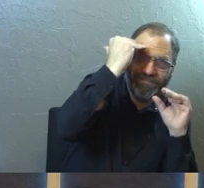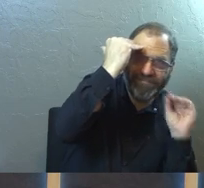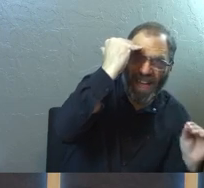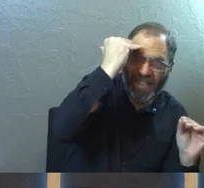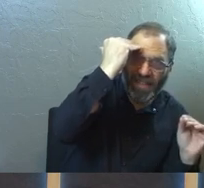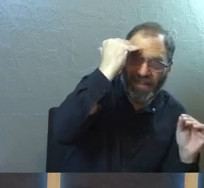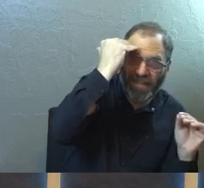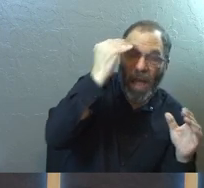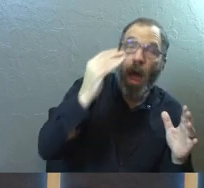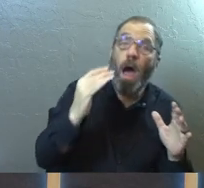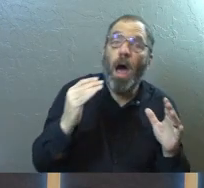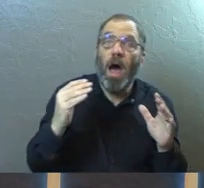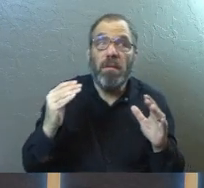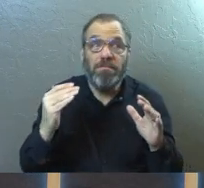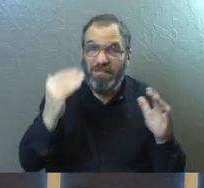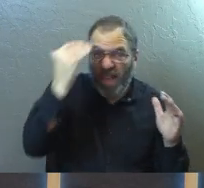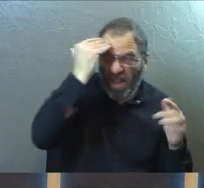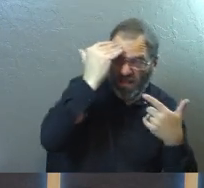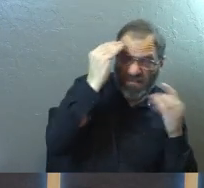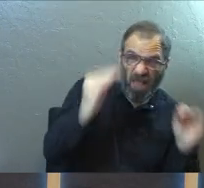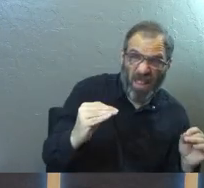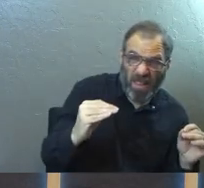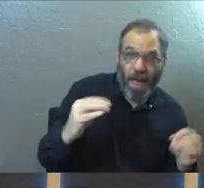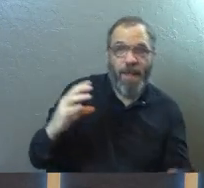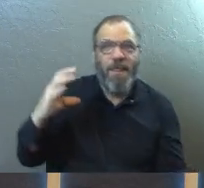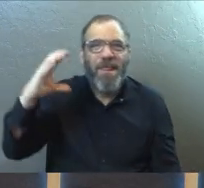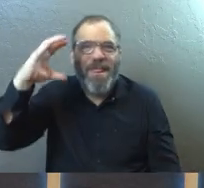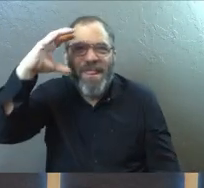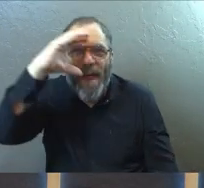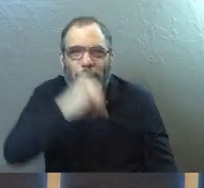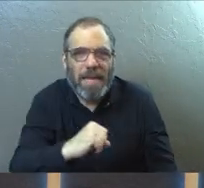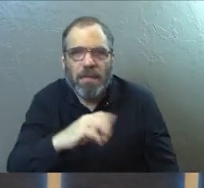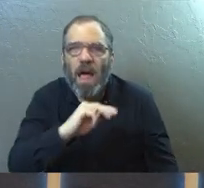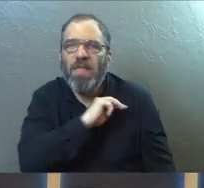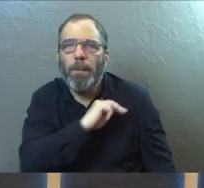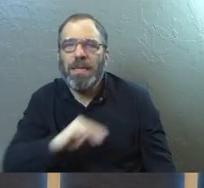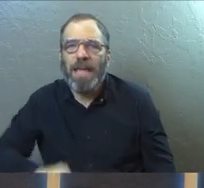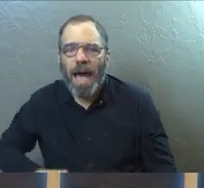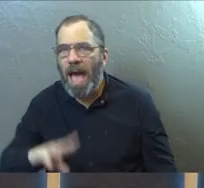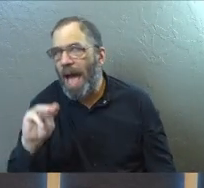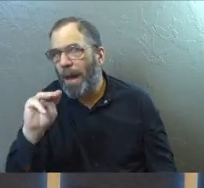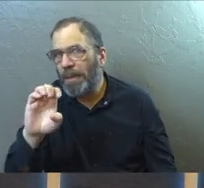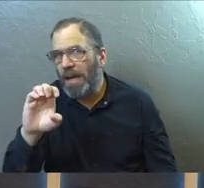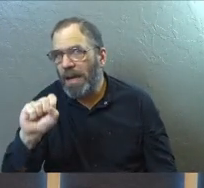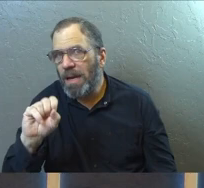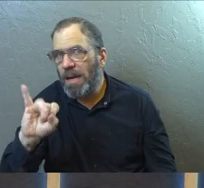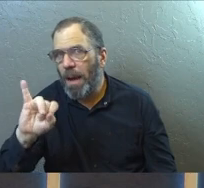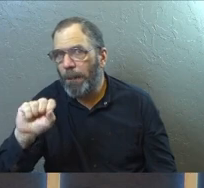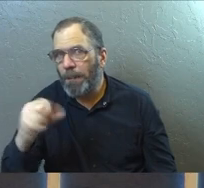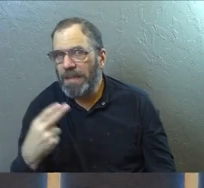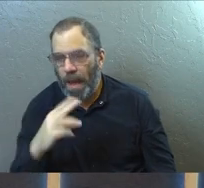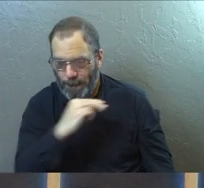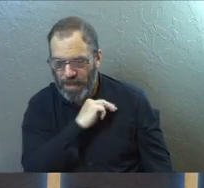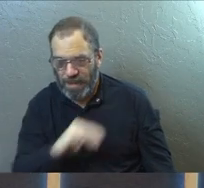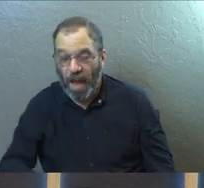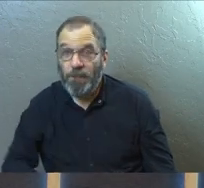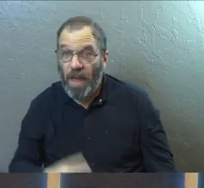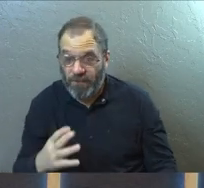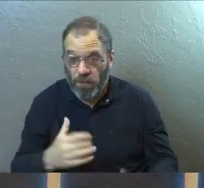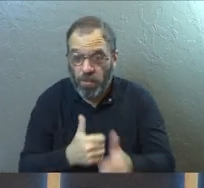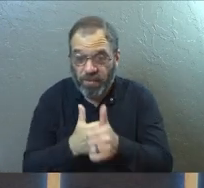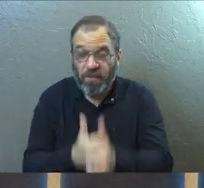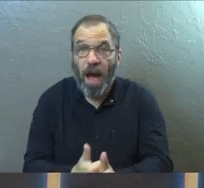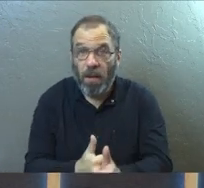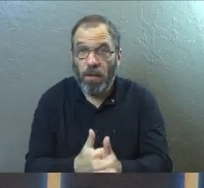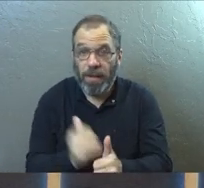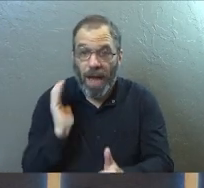And because they did not have knowledge, they missed the Messiah. We've done a lot of talking, if you've been following us in the book